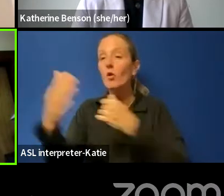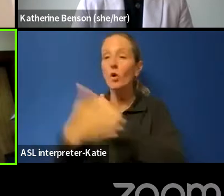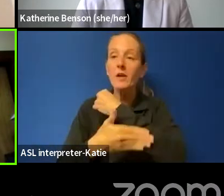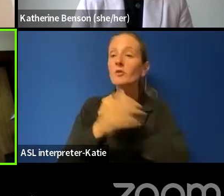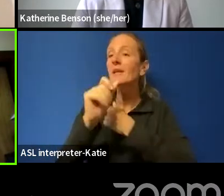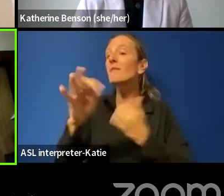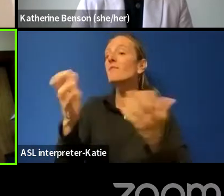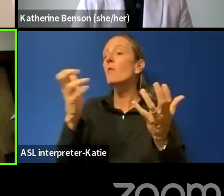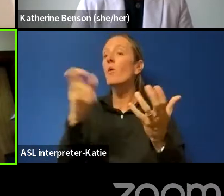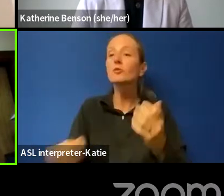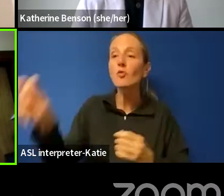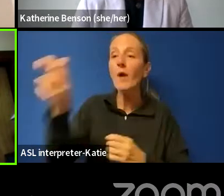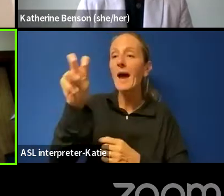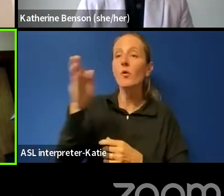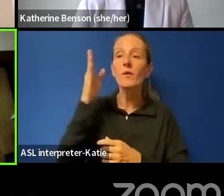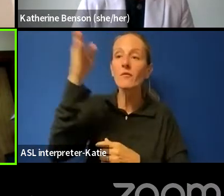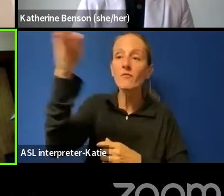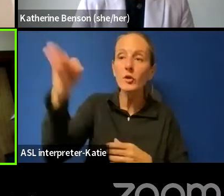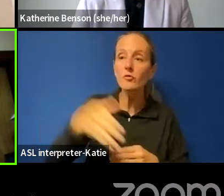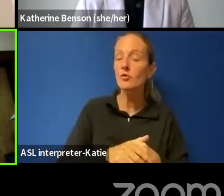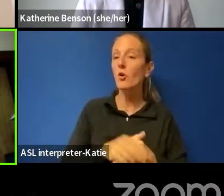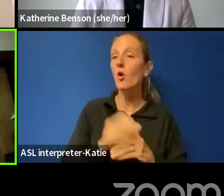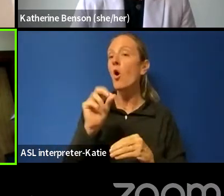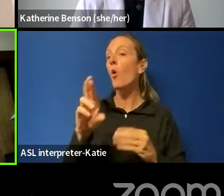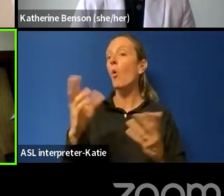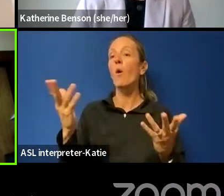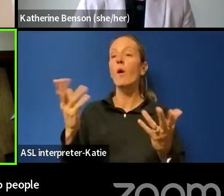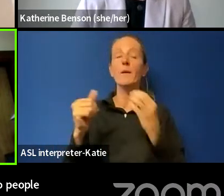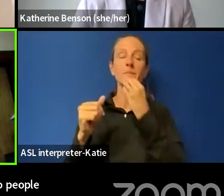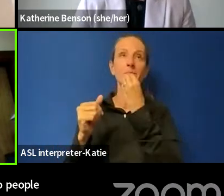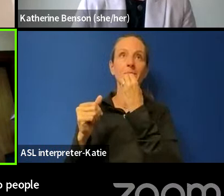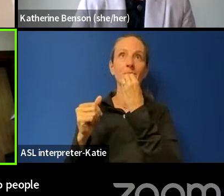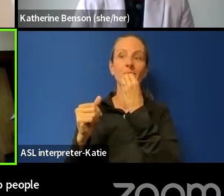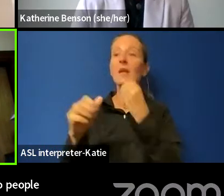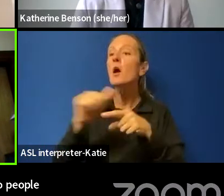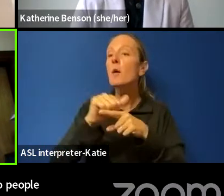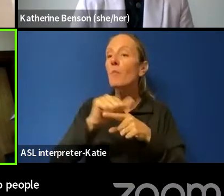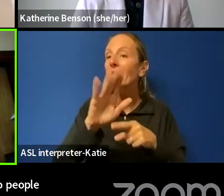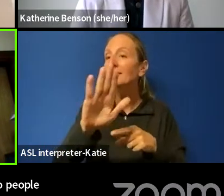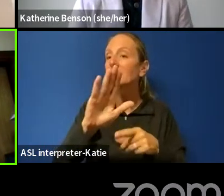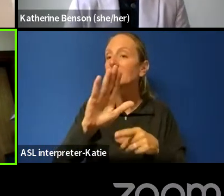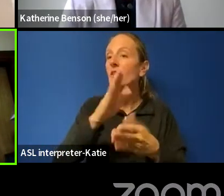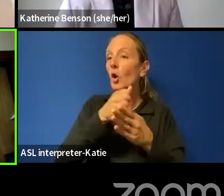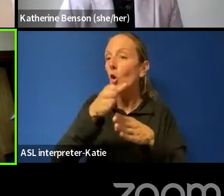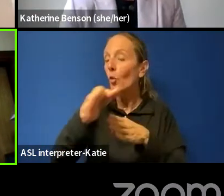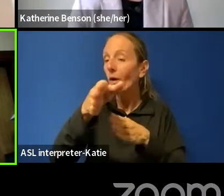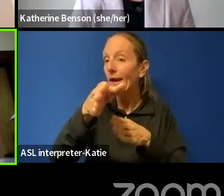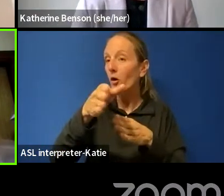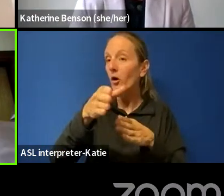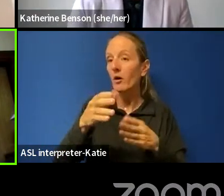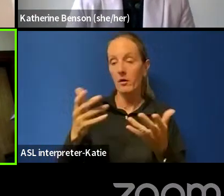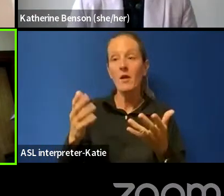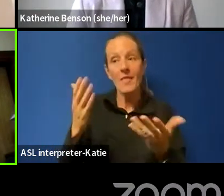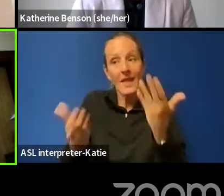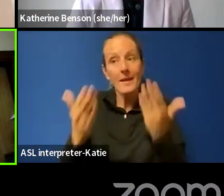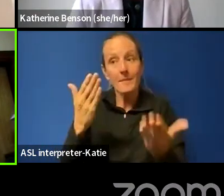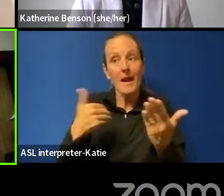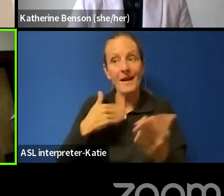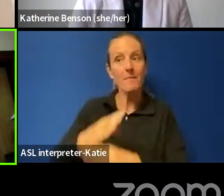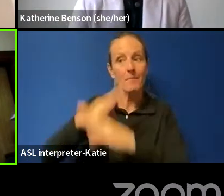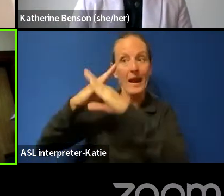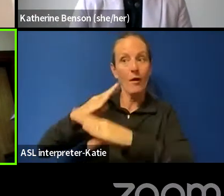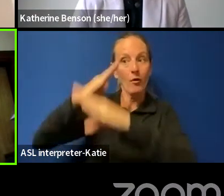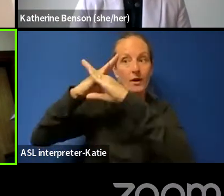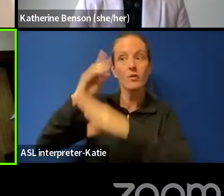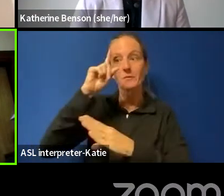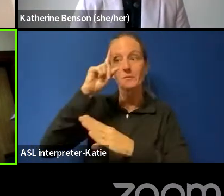in the future, or even practice their career, they might face barriers because of information that's been shared by